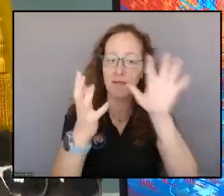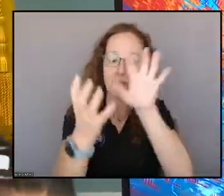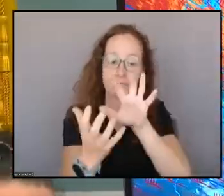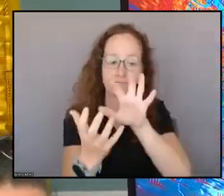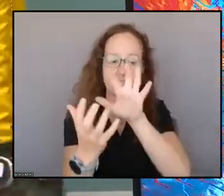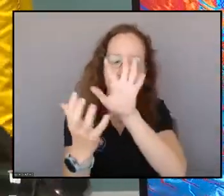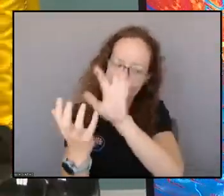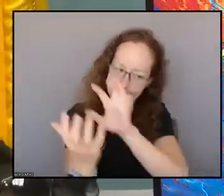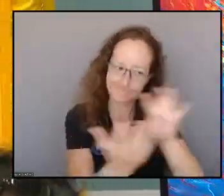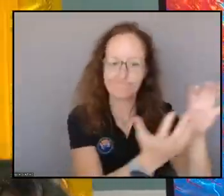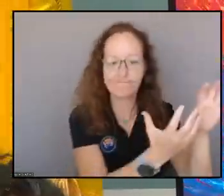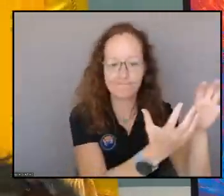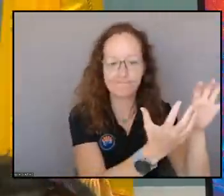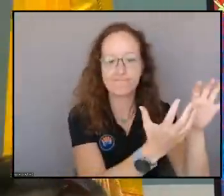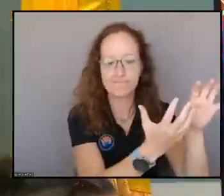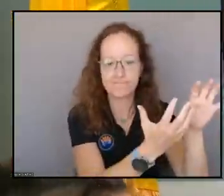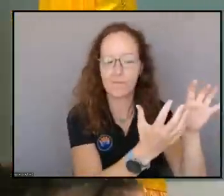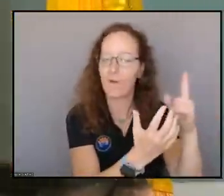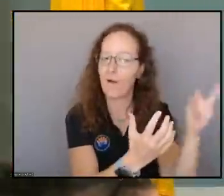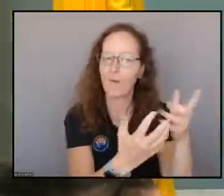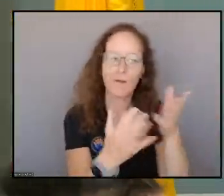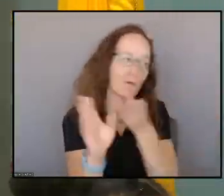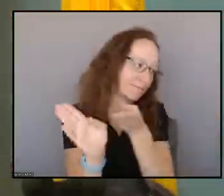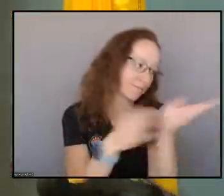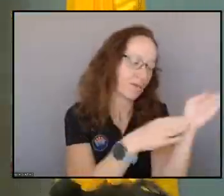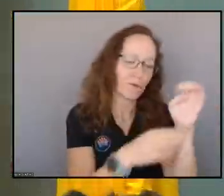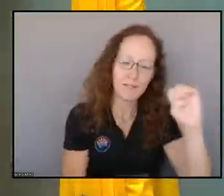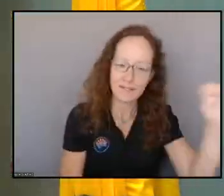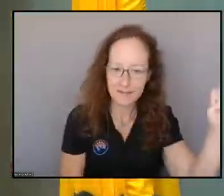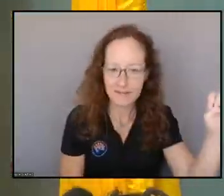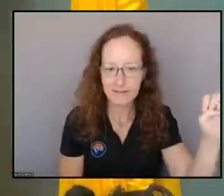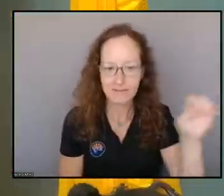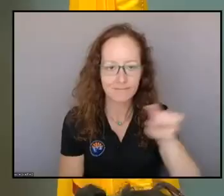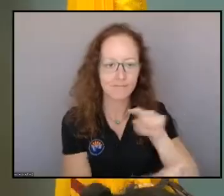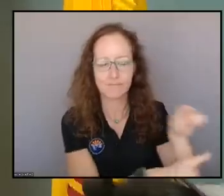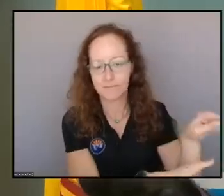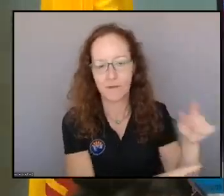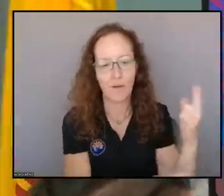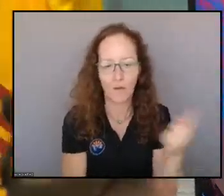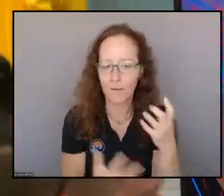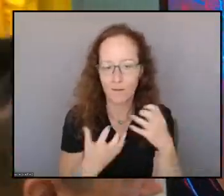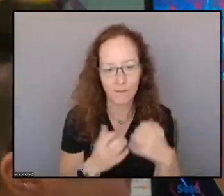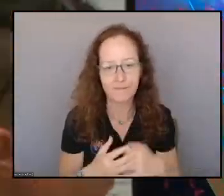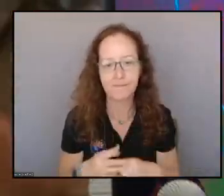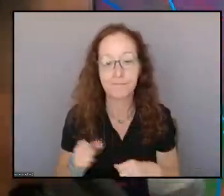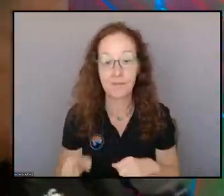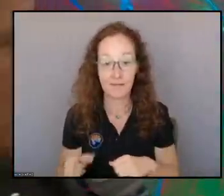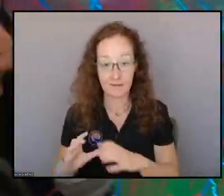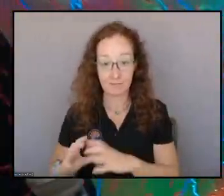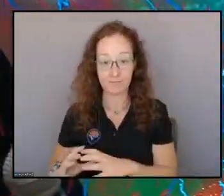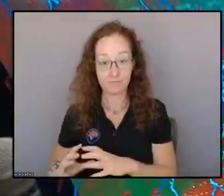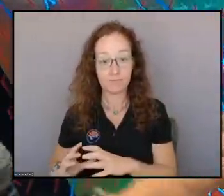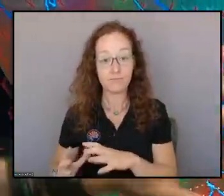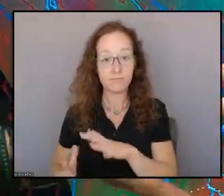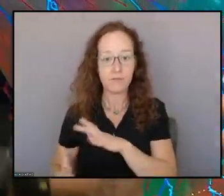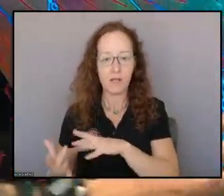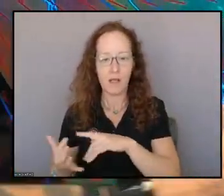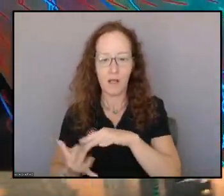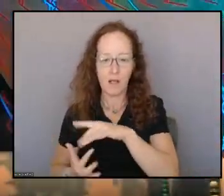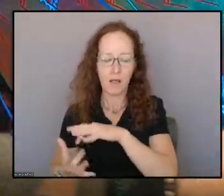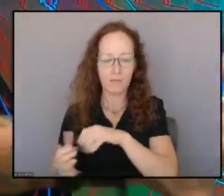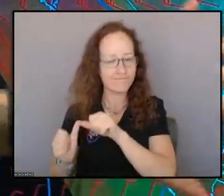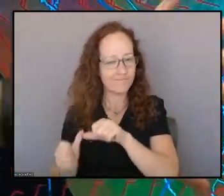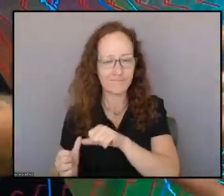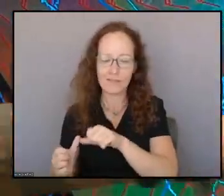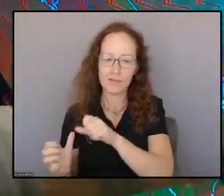kind of eject east and get out to the Great Plains. This guy is going to continue to move south, and it's going to